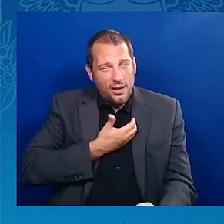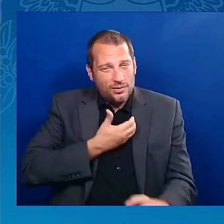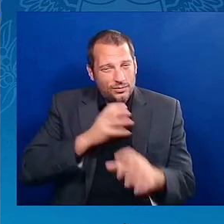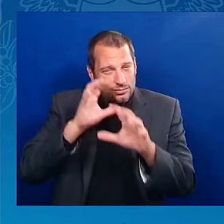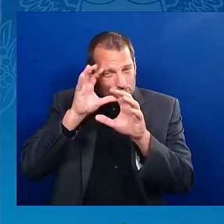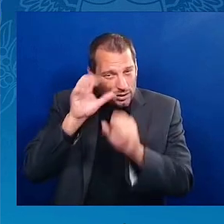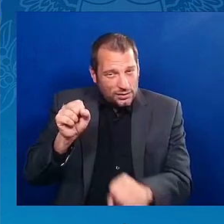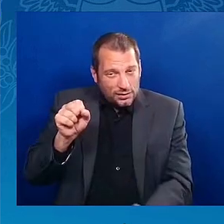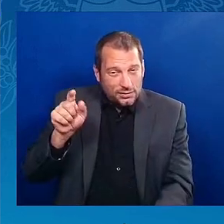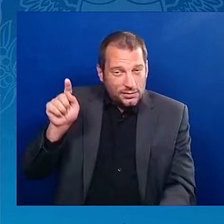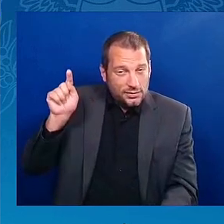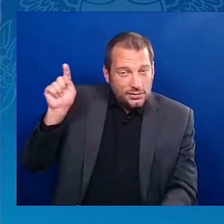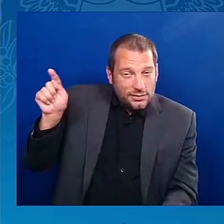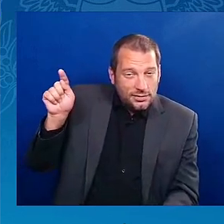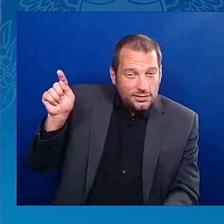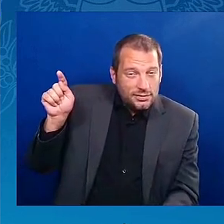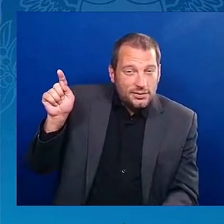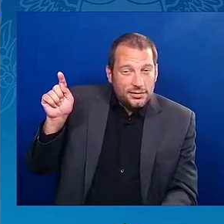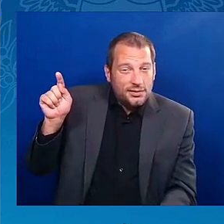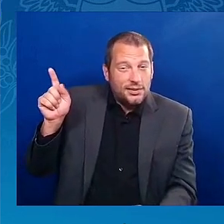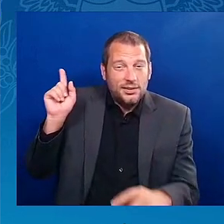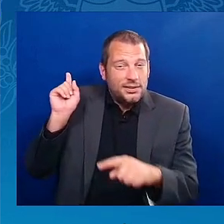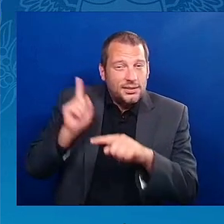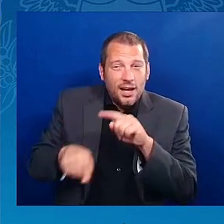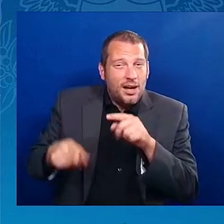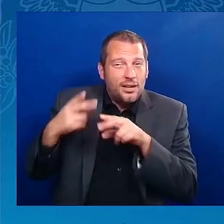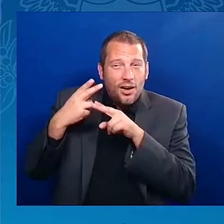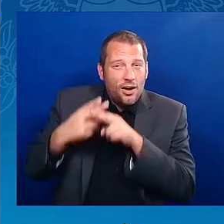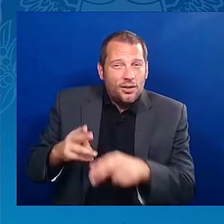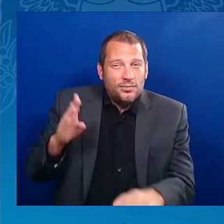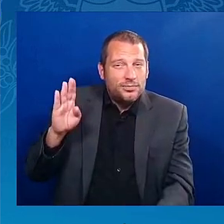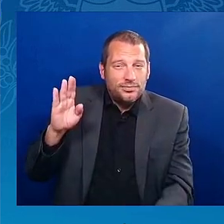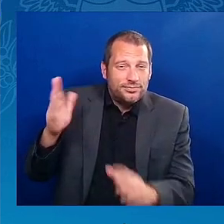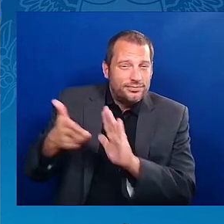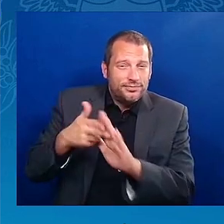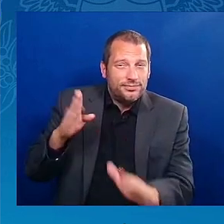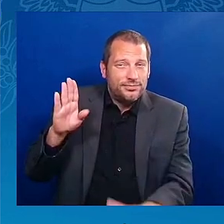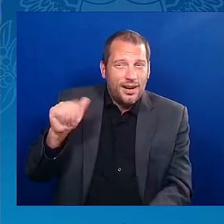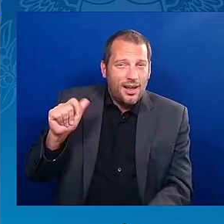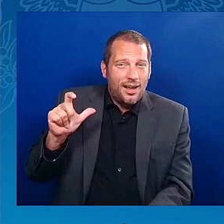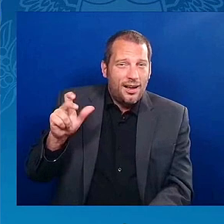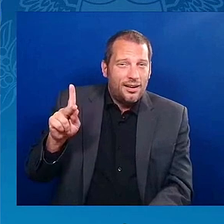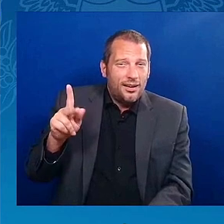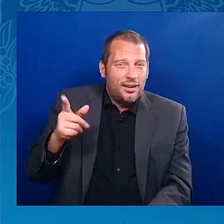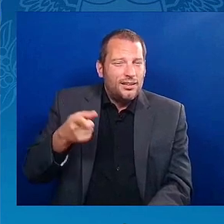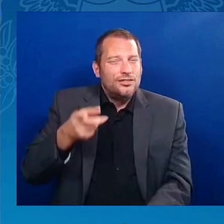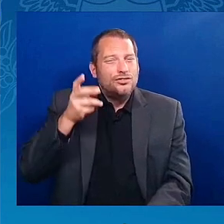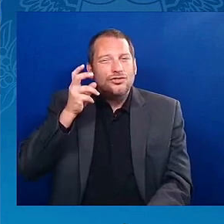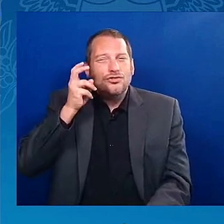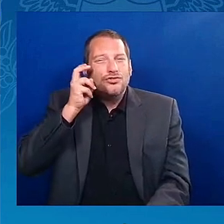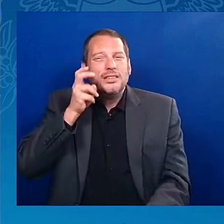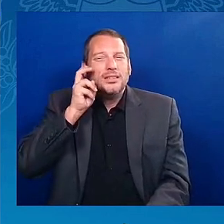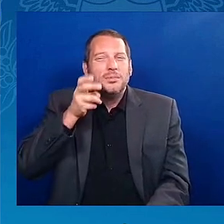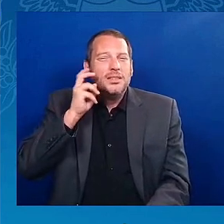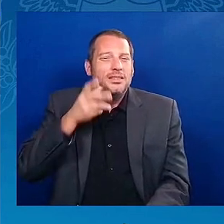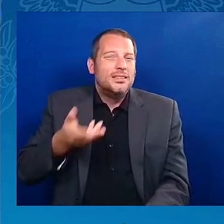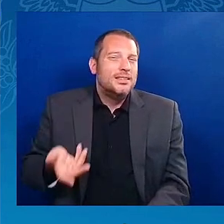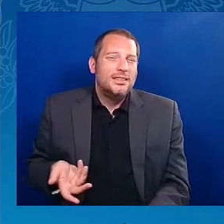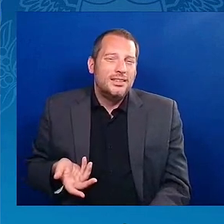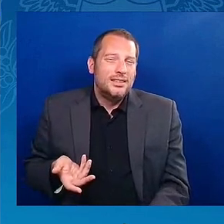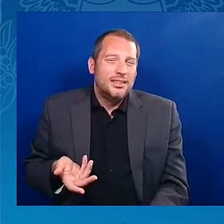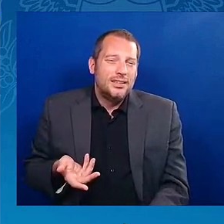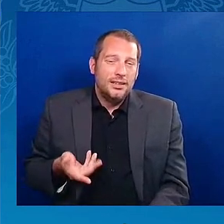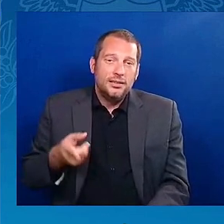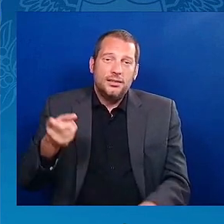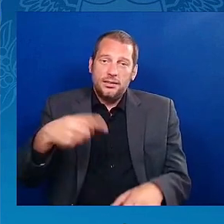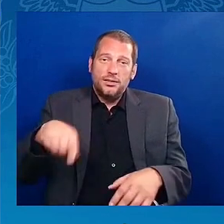up to November, we got to get to these polls, because this other group talking about make America great again. I don't know when it was supposed to be great for